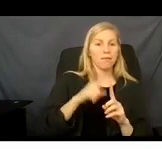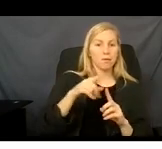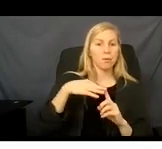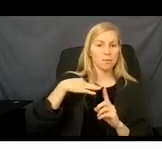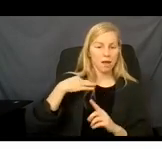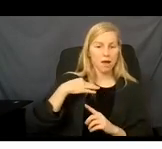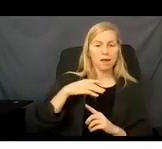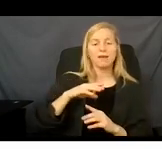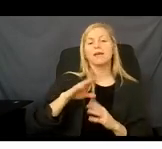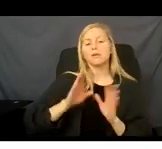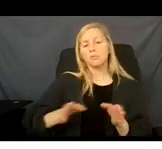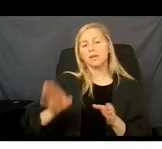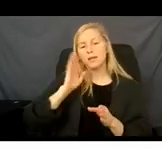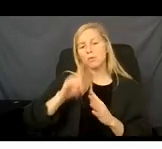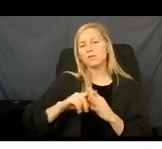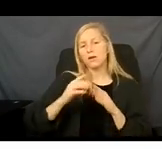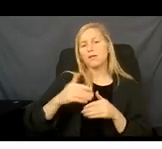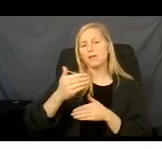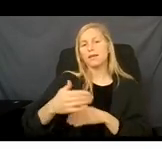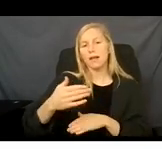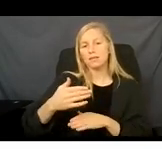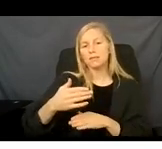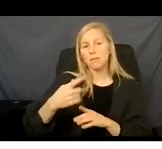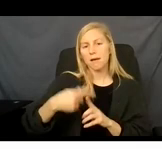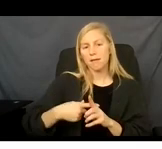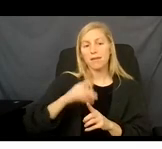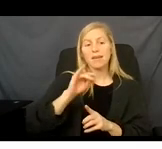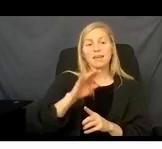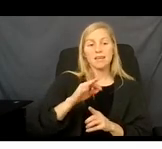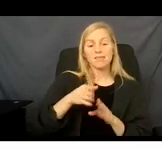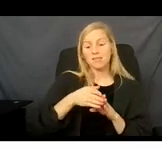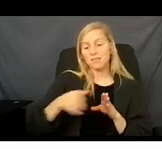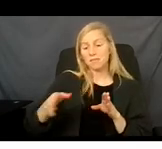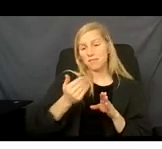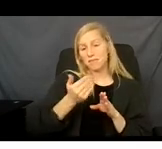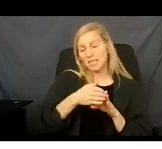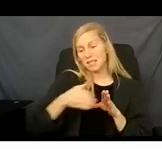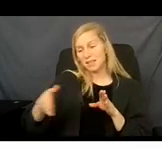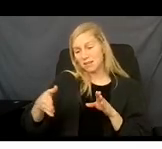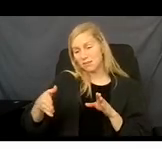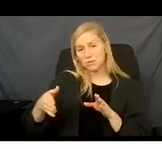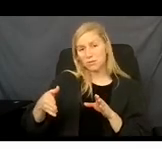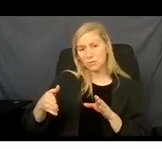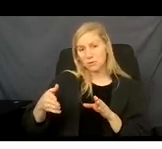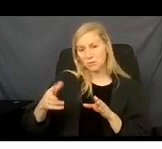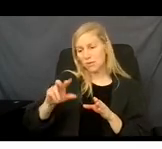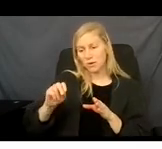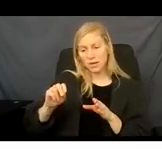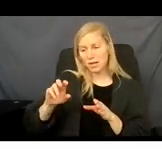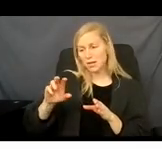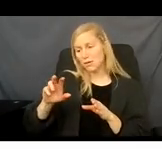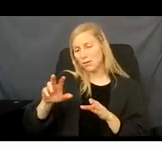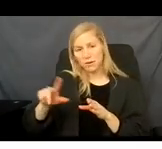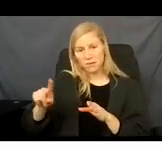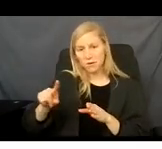plan starts the next month. It would be two months if you applied after the 15th of a month. You would have regular Medicaid from